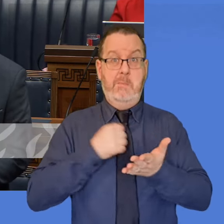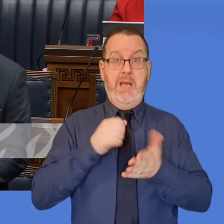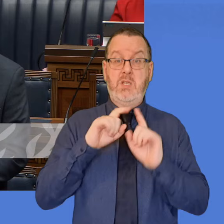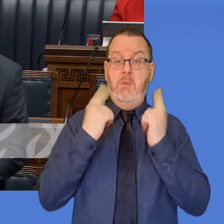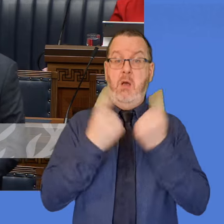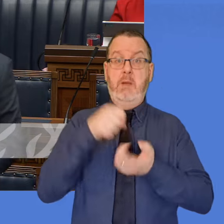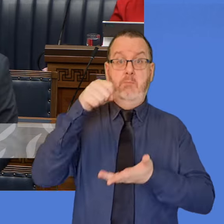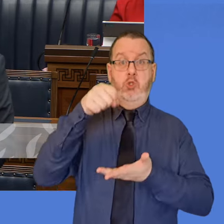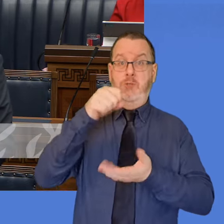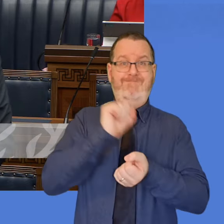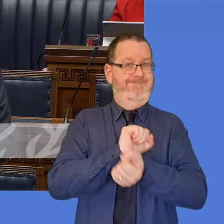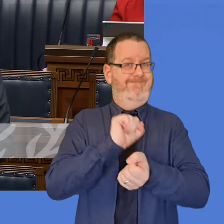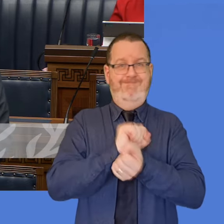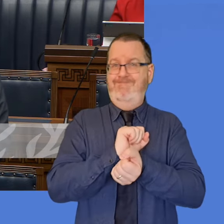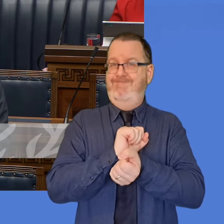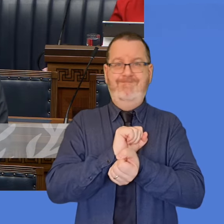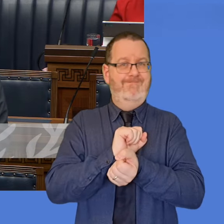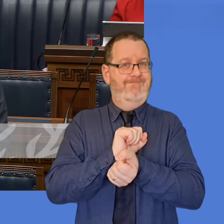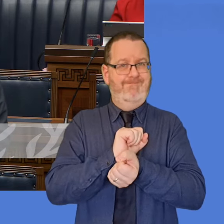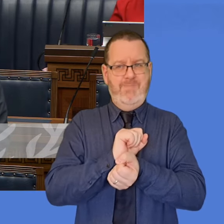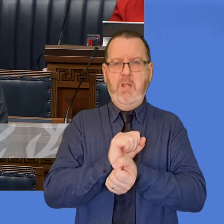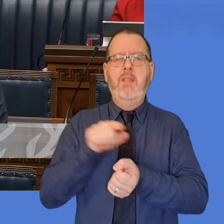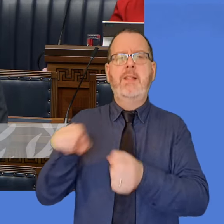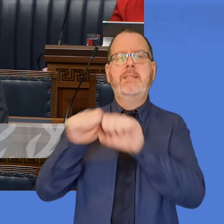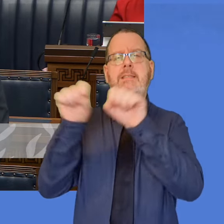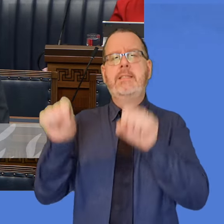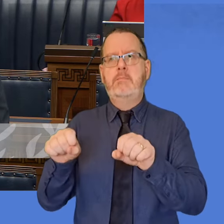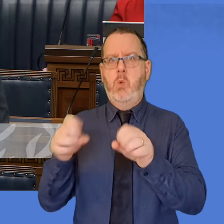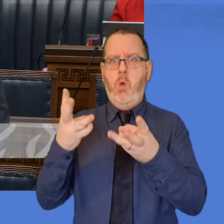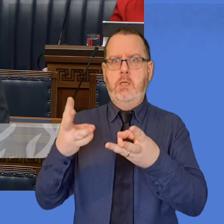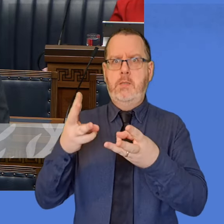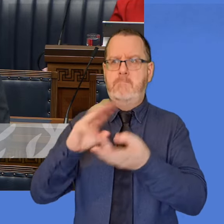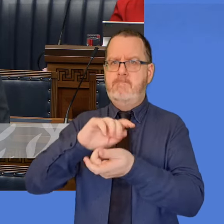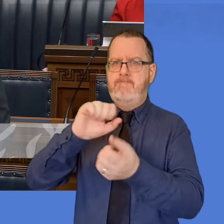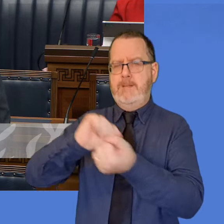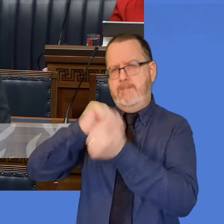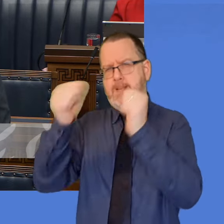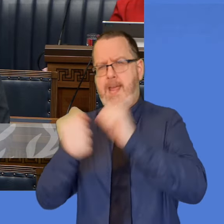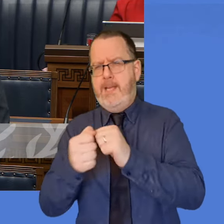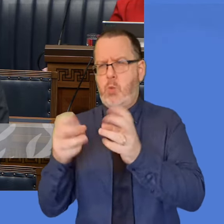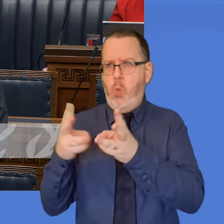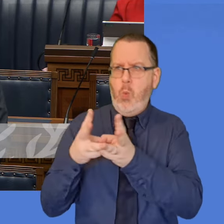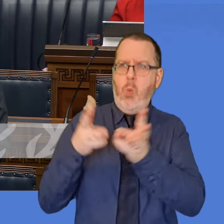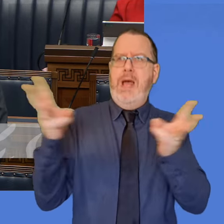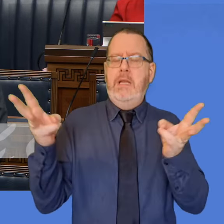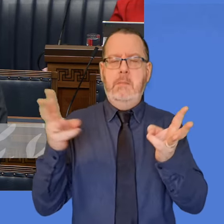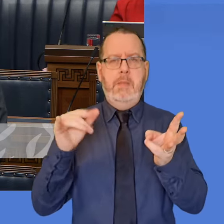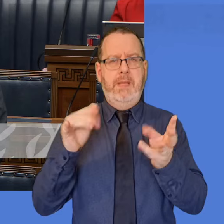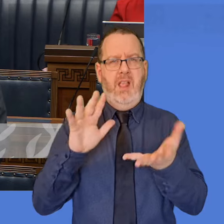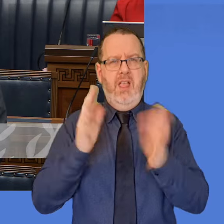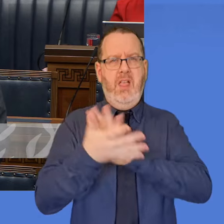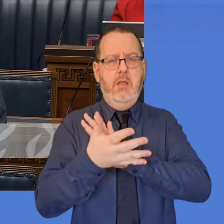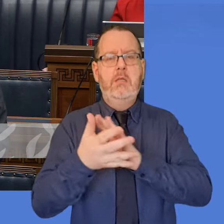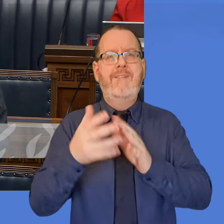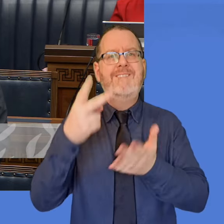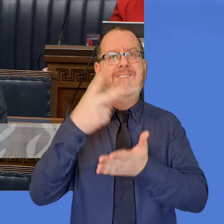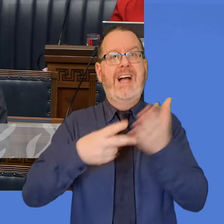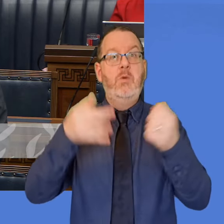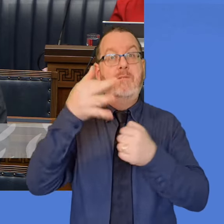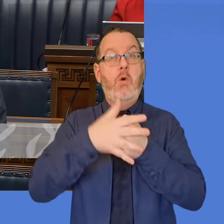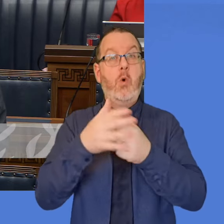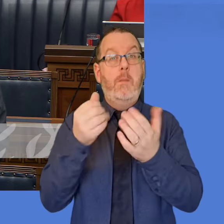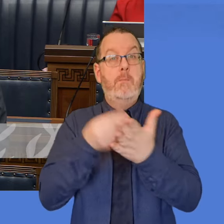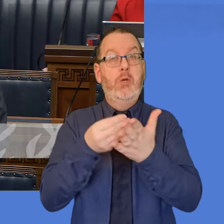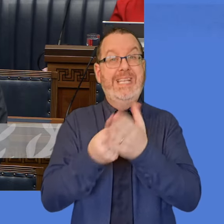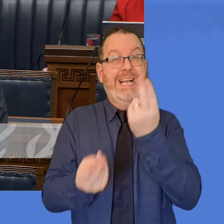Any change to widen the application of the scheme is likely to impact the value for money assessment of this scheme